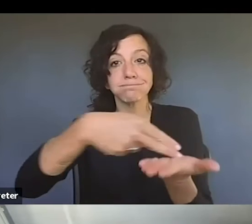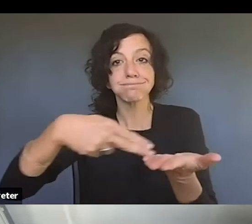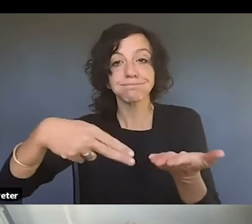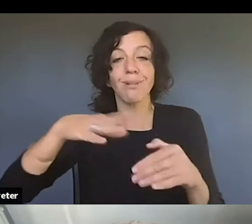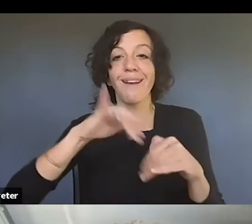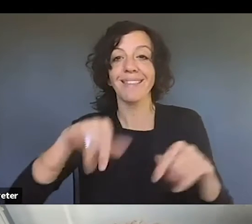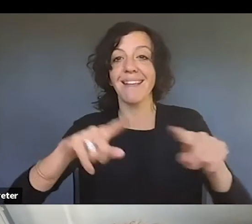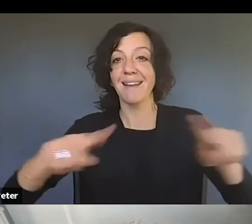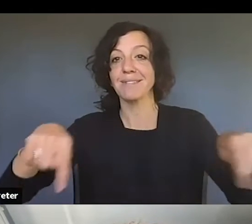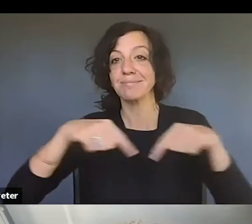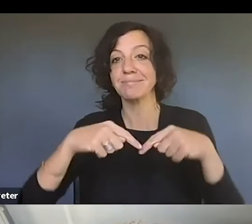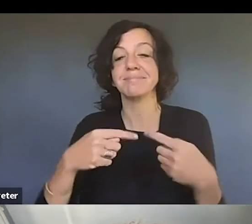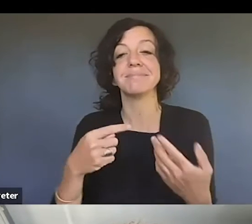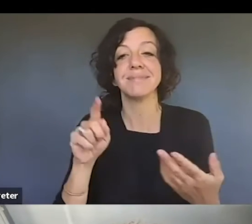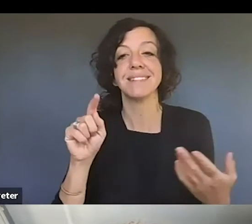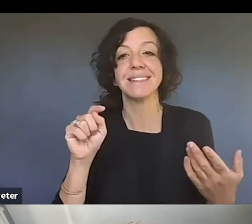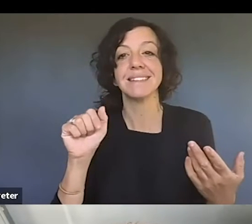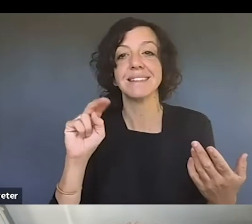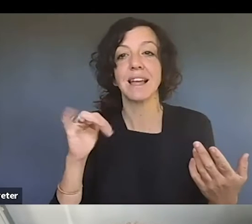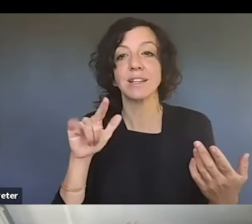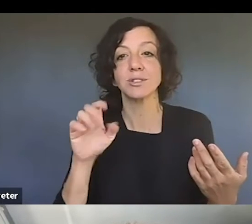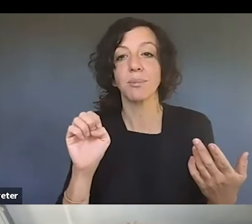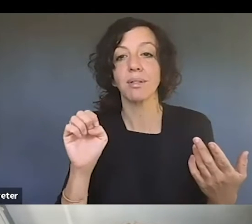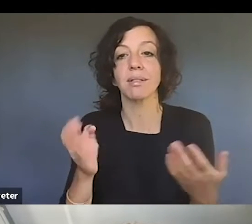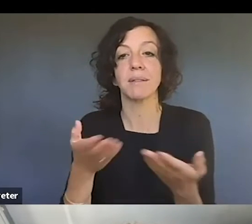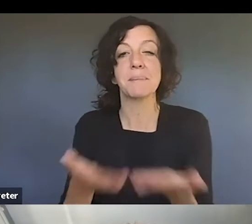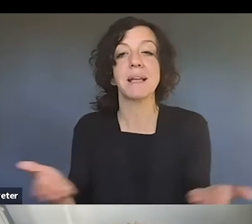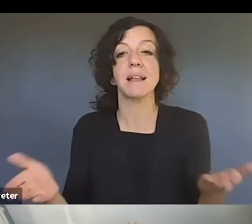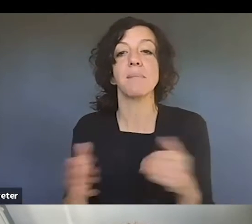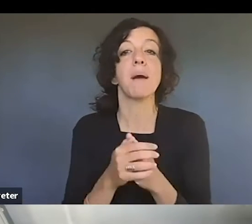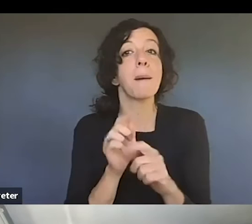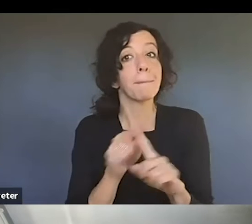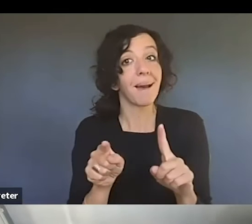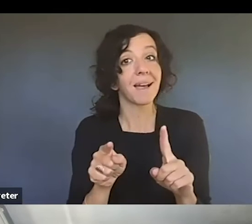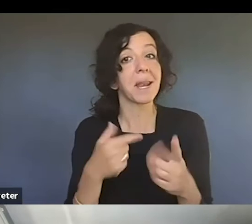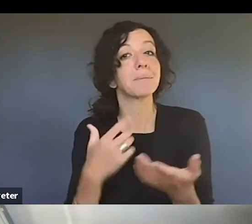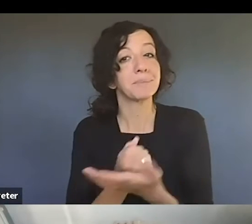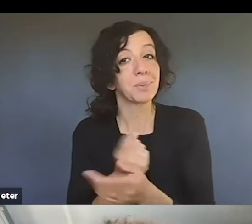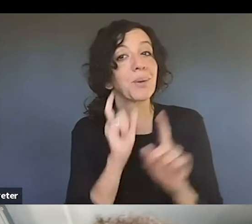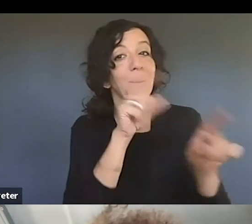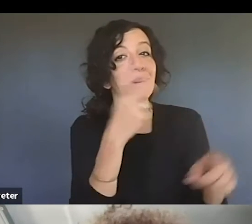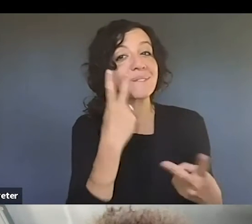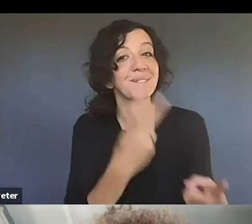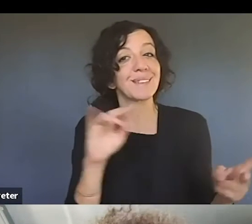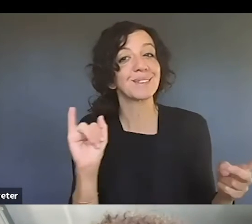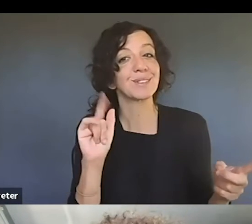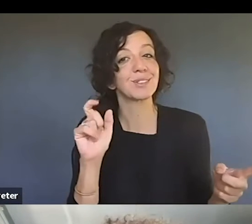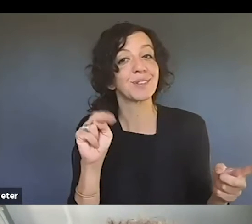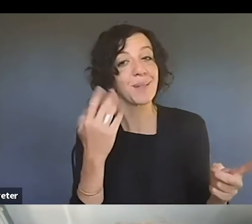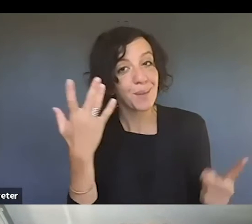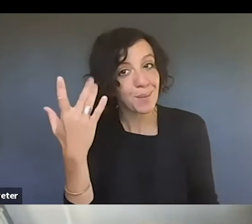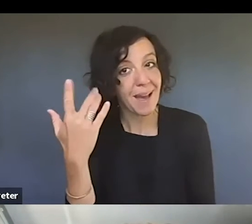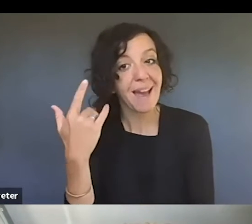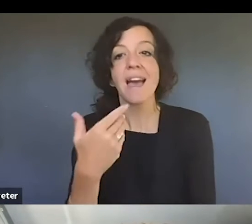Um, but you may very well want to go visit my friend Jalen because, um, there are